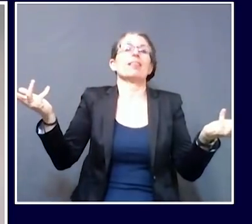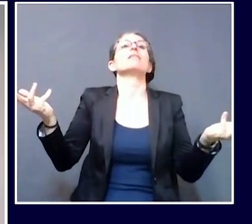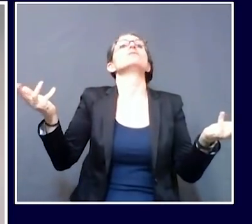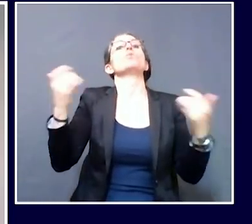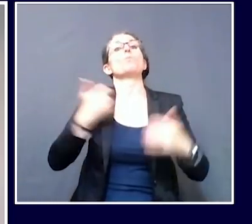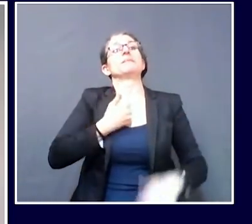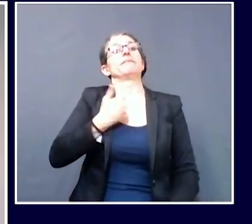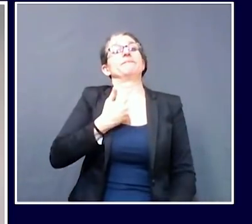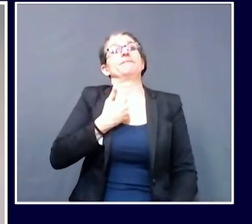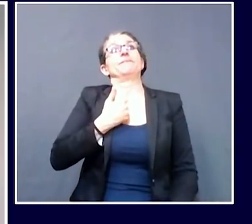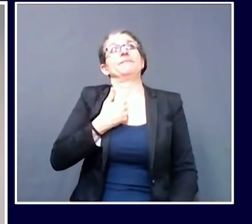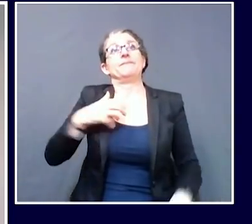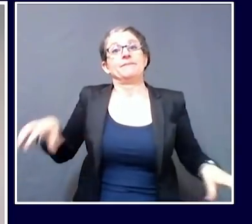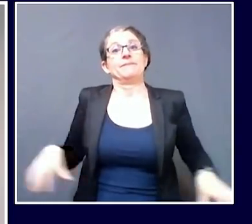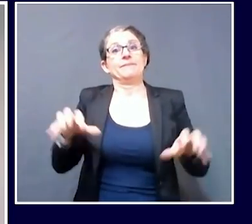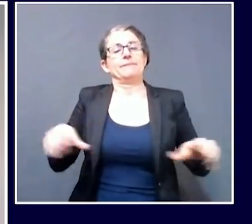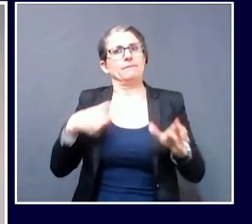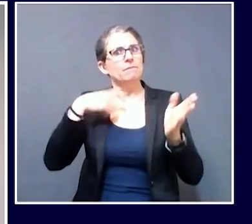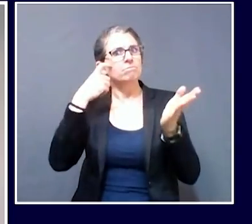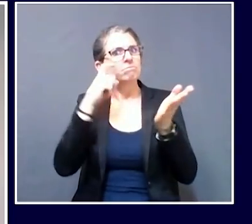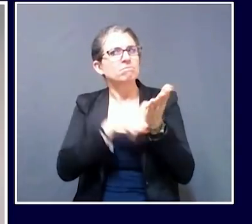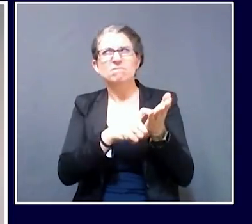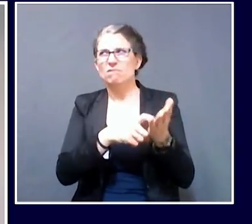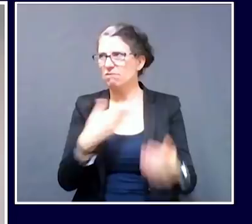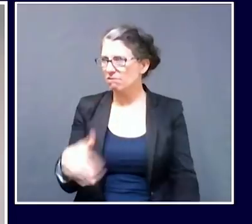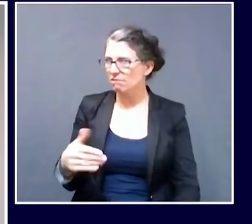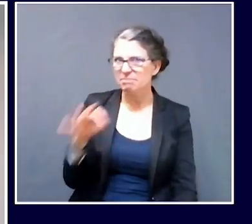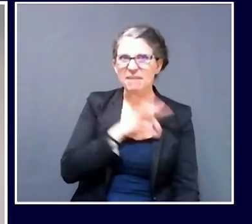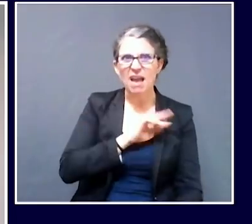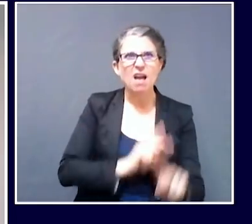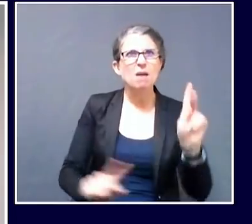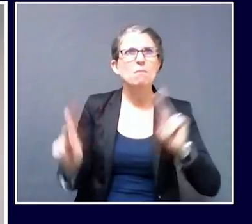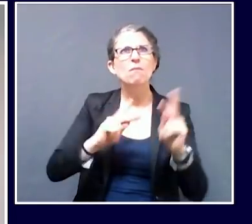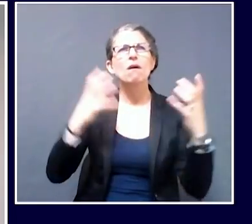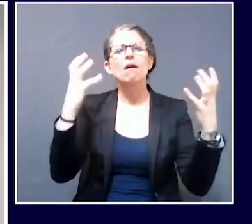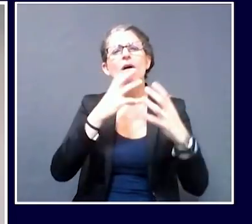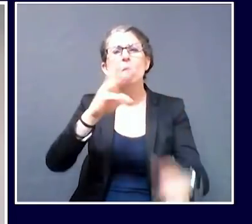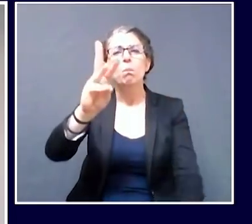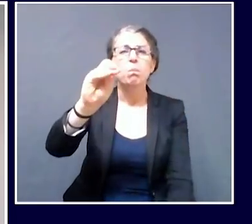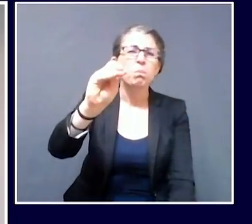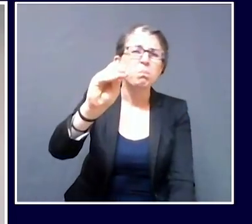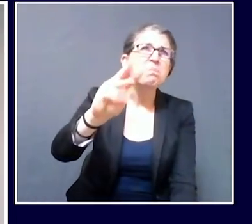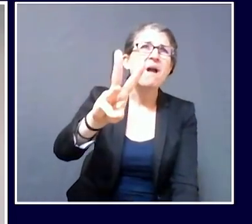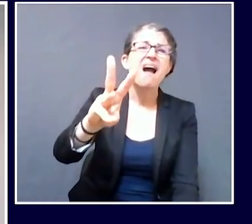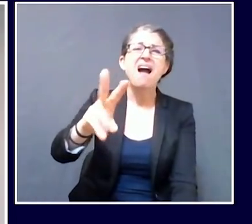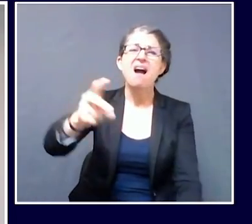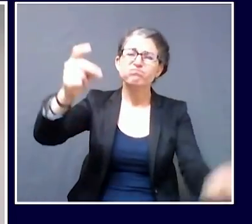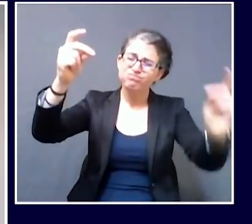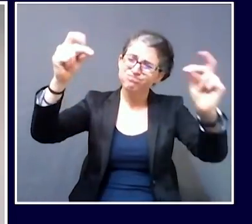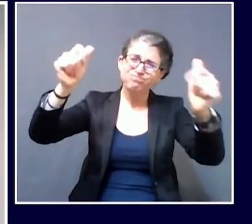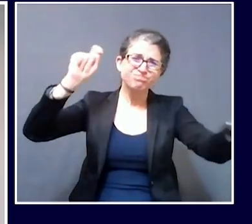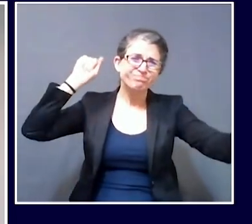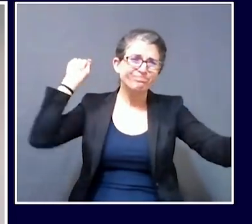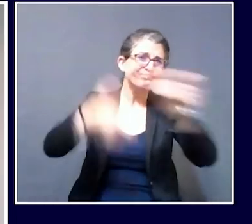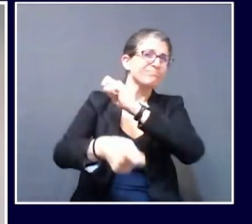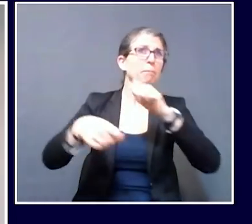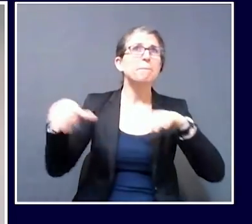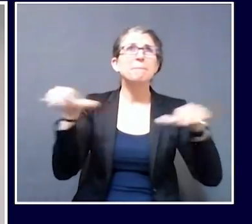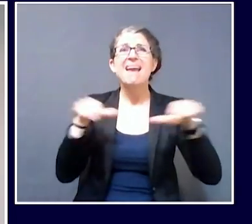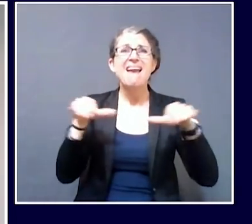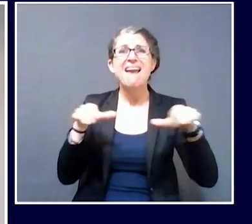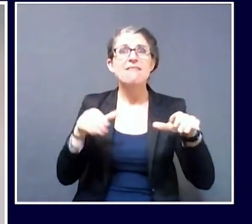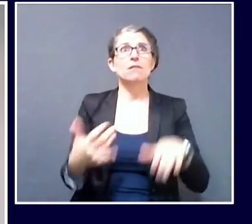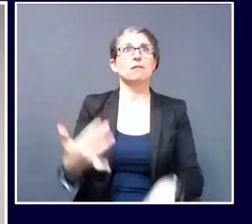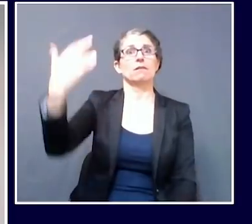did, in fact, change their behavior in response to the very real threat and concerns that were voiced around COVID